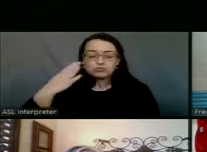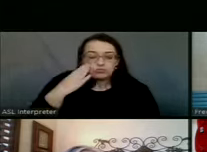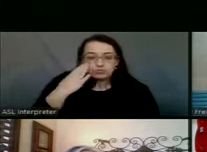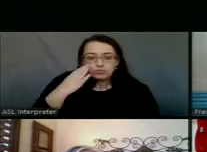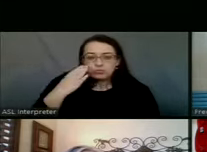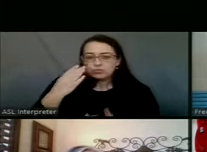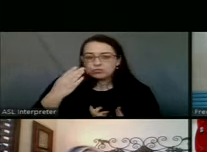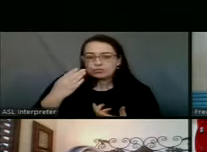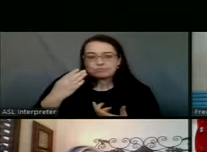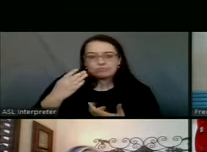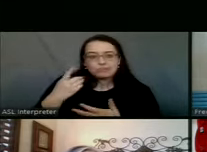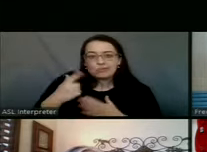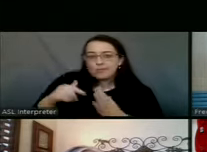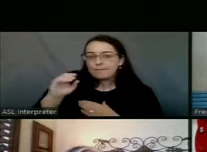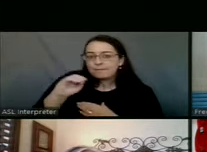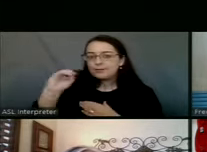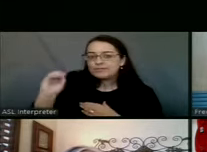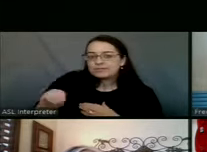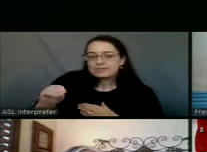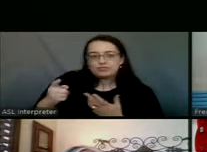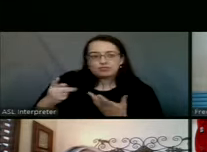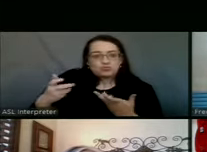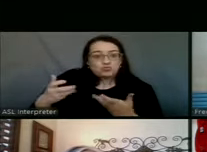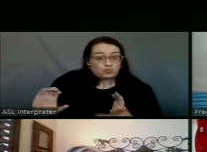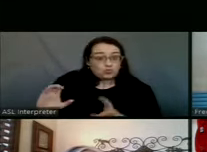are not wanting to be vaccinated?